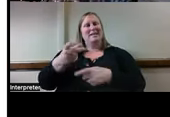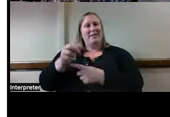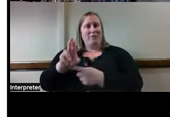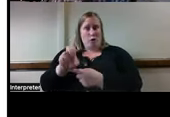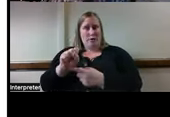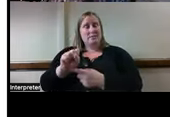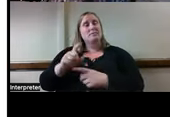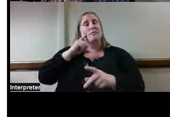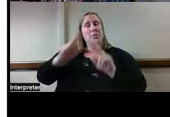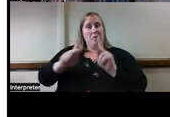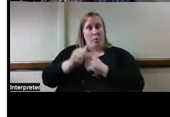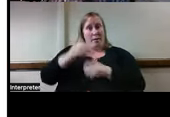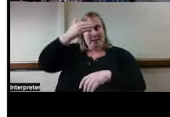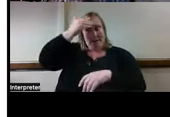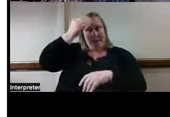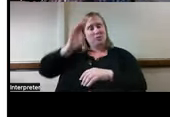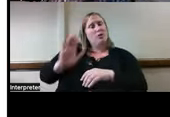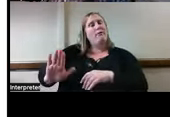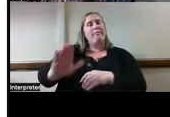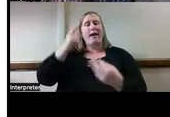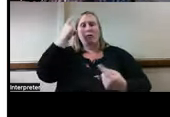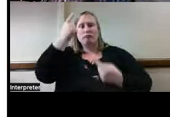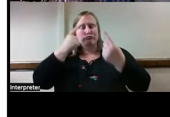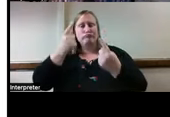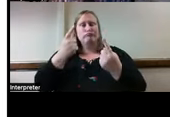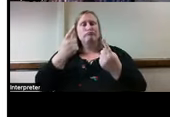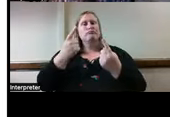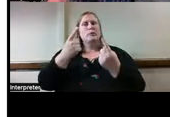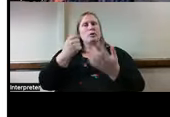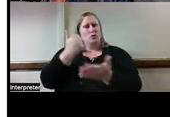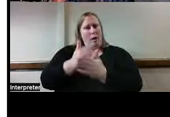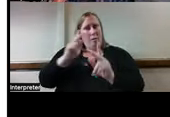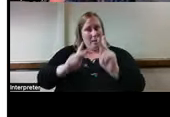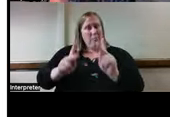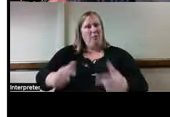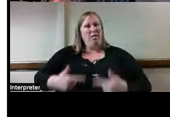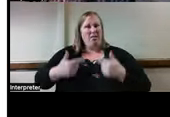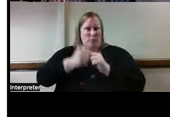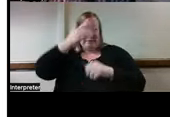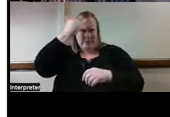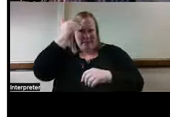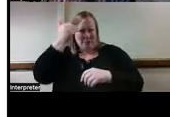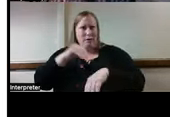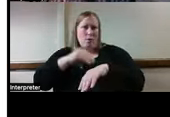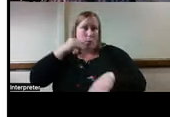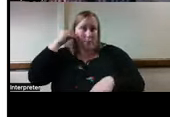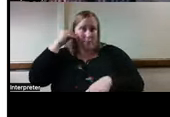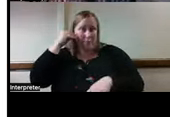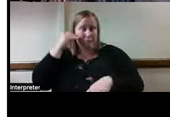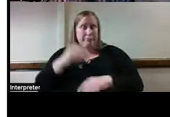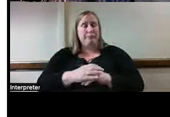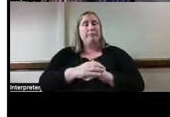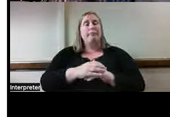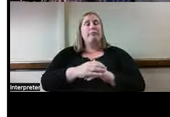thoughts around using assistive technologies to support their loved ones at home. And the idea was to get not the